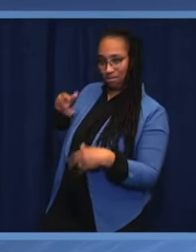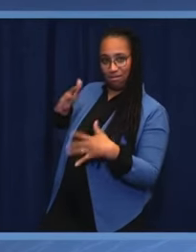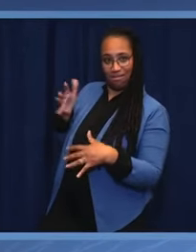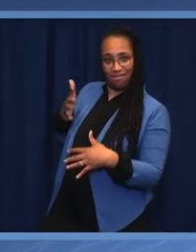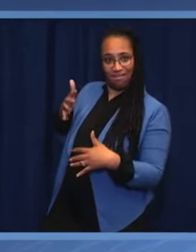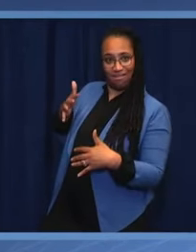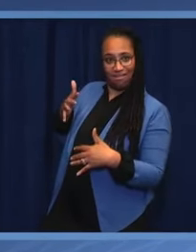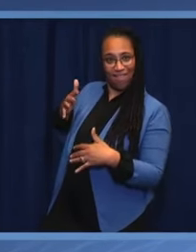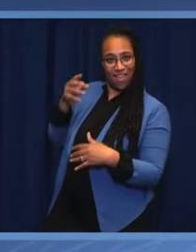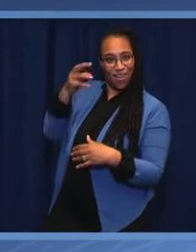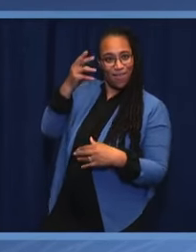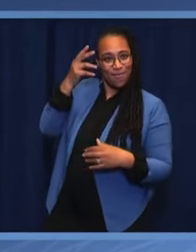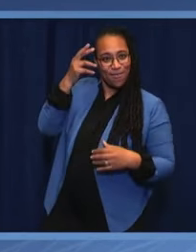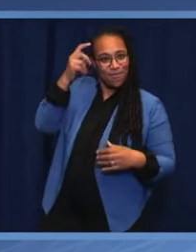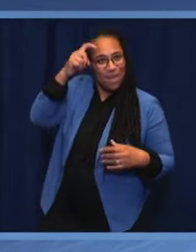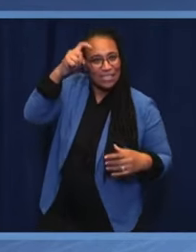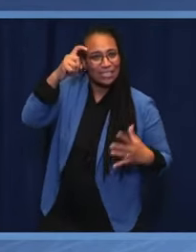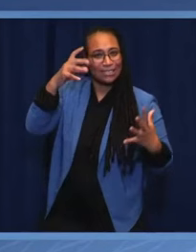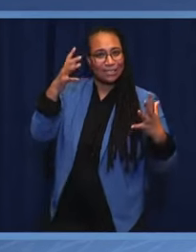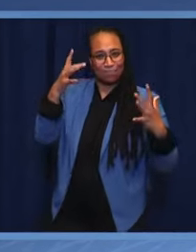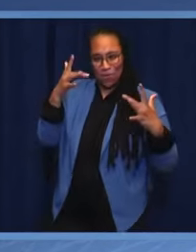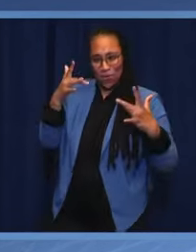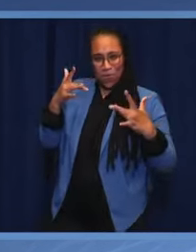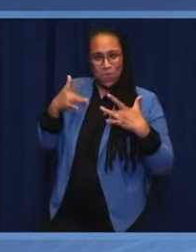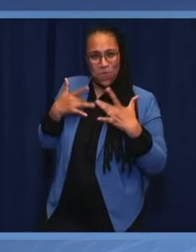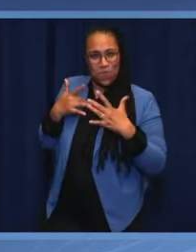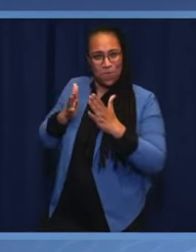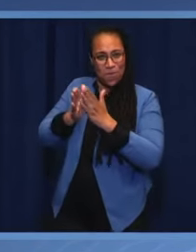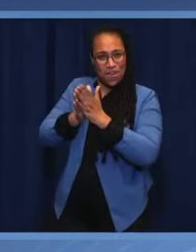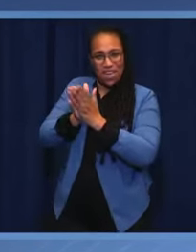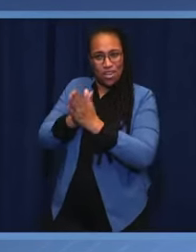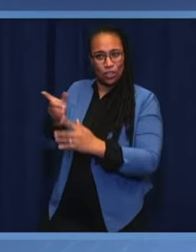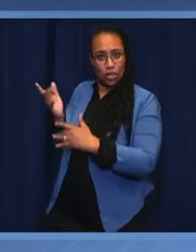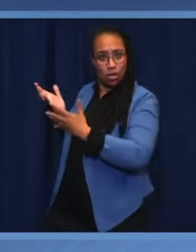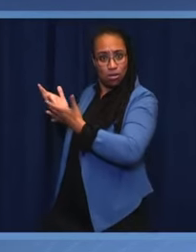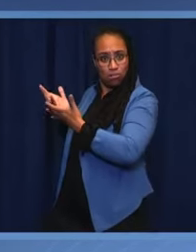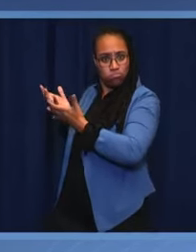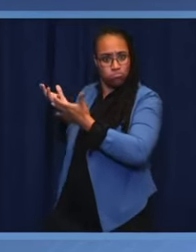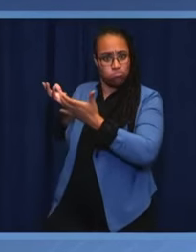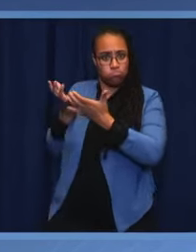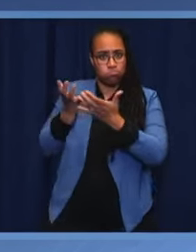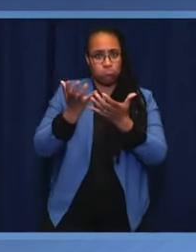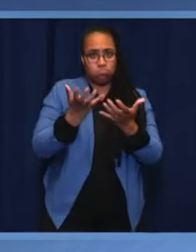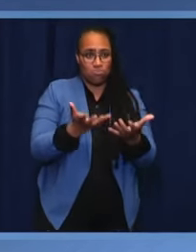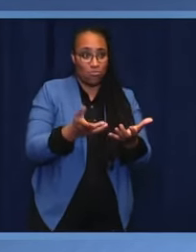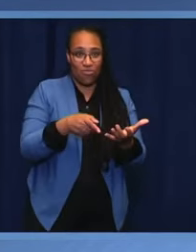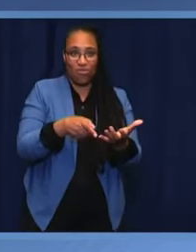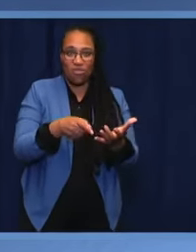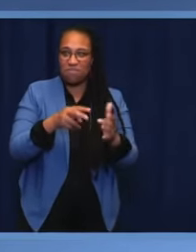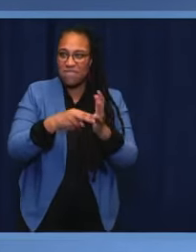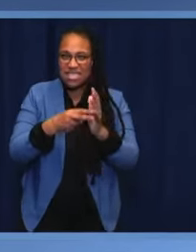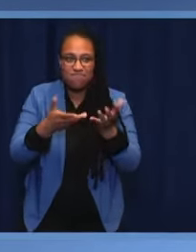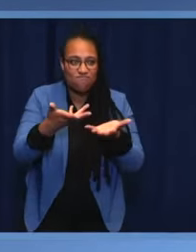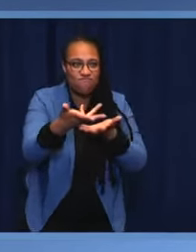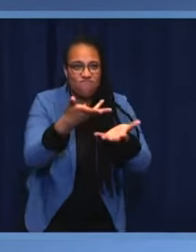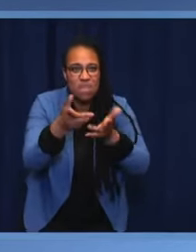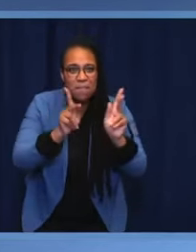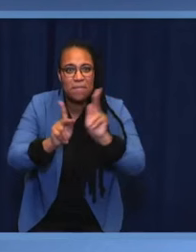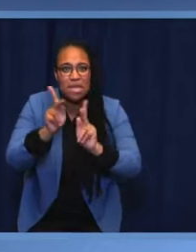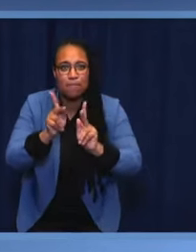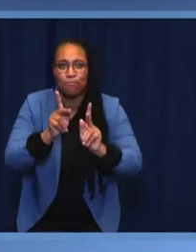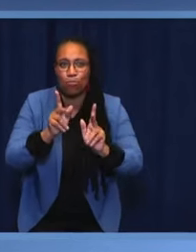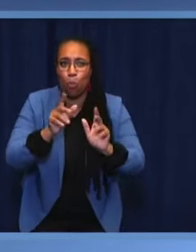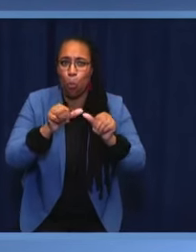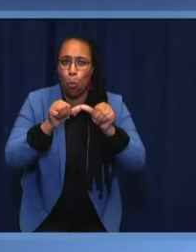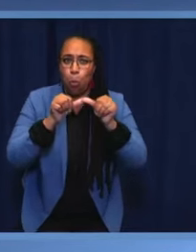which is the source of dignity and freedom, is based on the capacity of citizens to make calm and informed choices. That is why